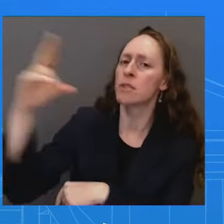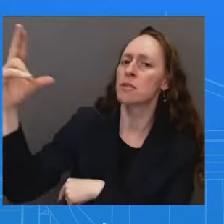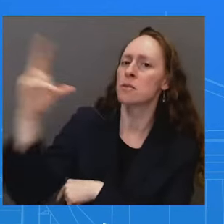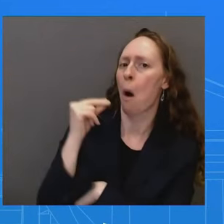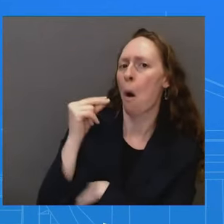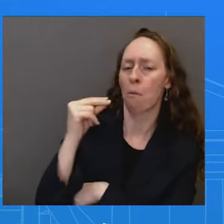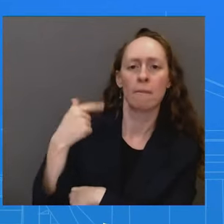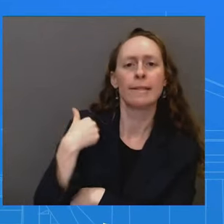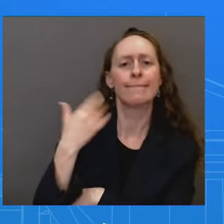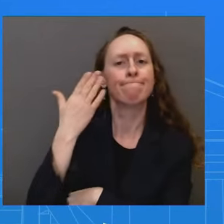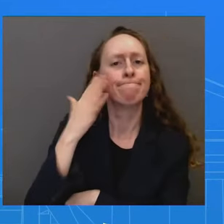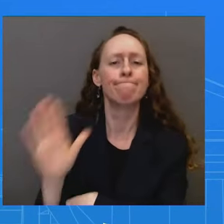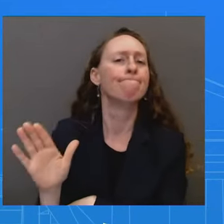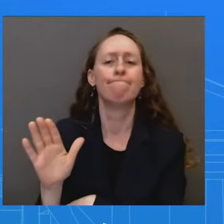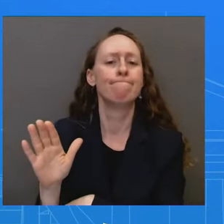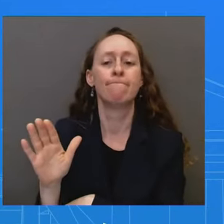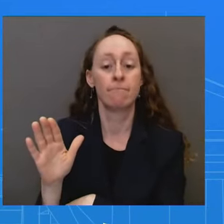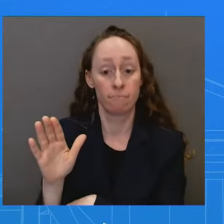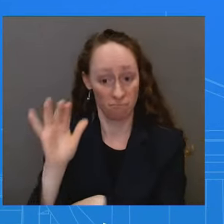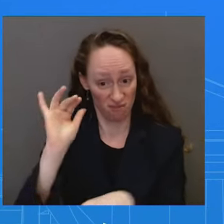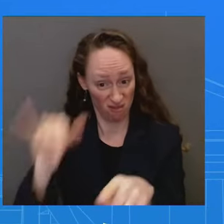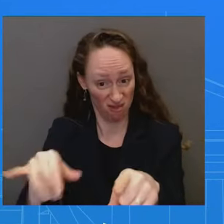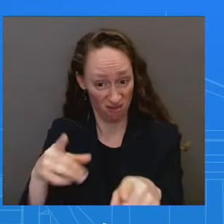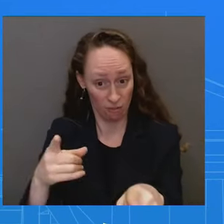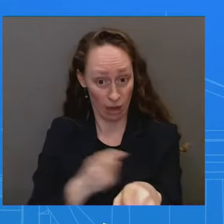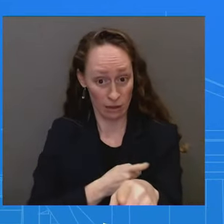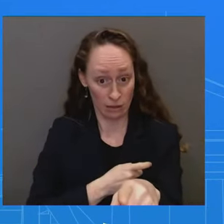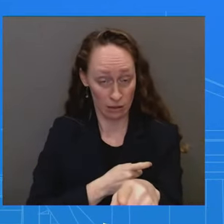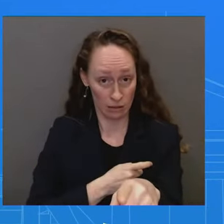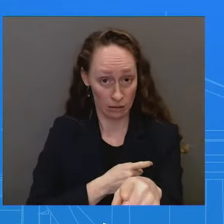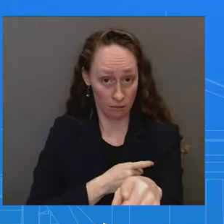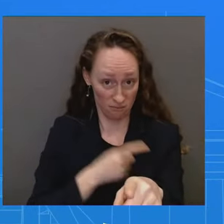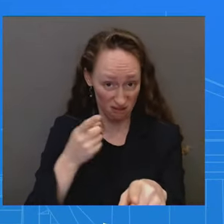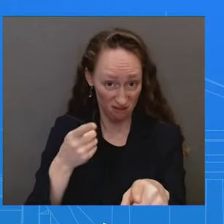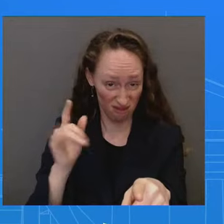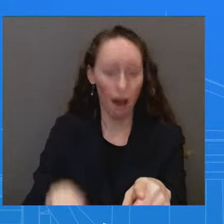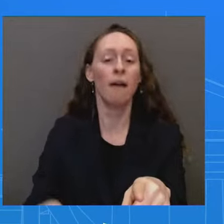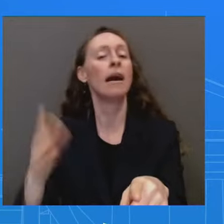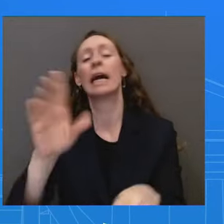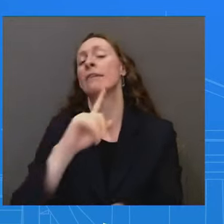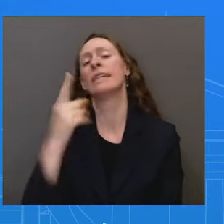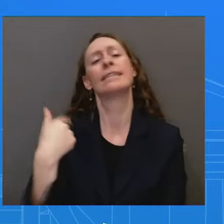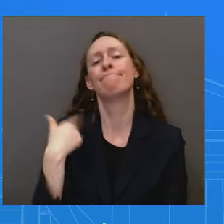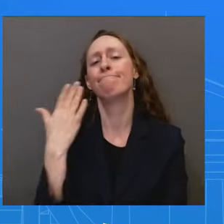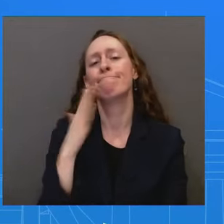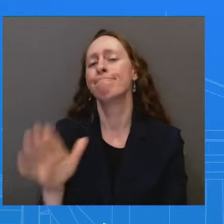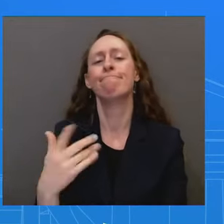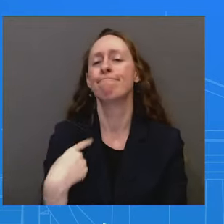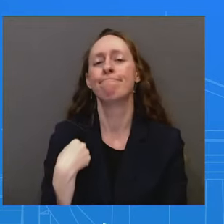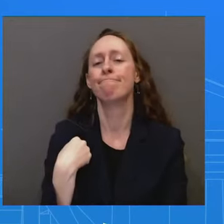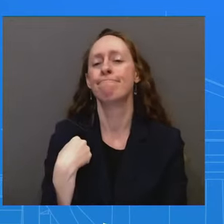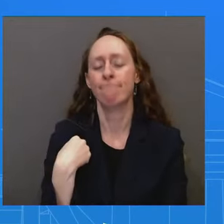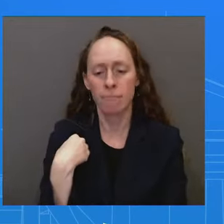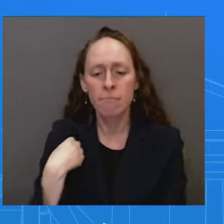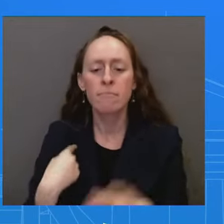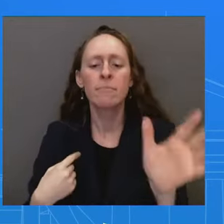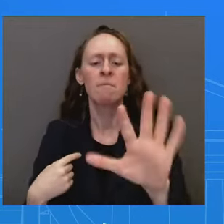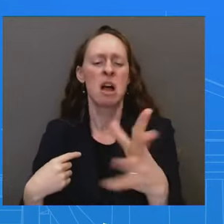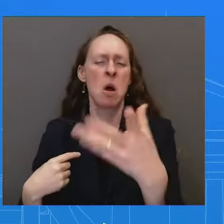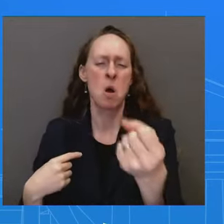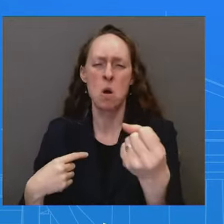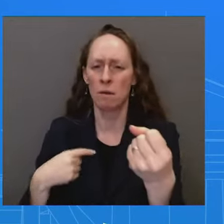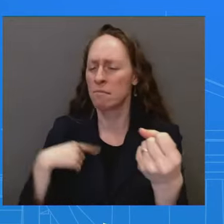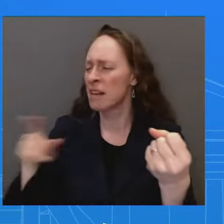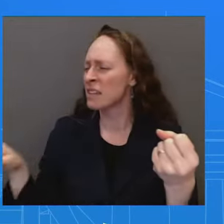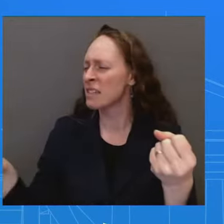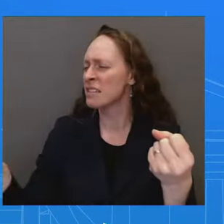said no. Okay. Um, let me go back and do some research on that if you don't mind. then can I just, one other question. You know, Secretary Blinken had a